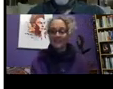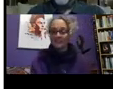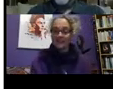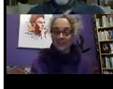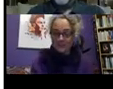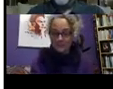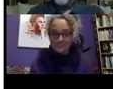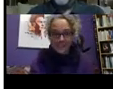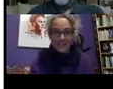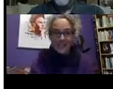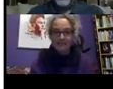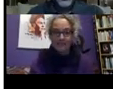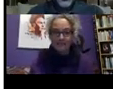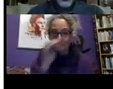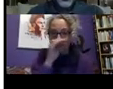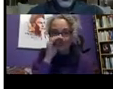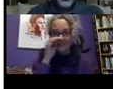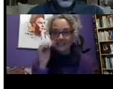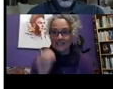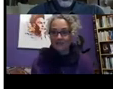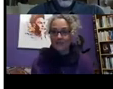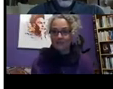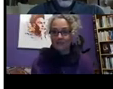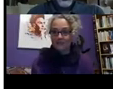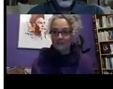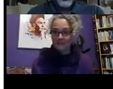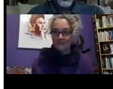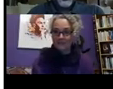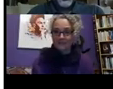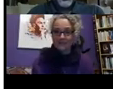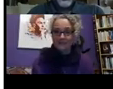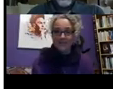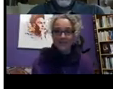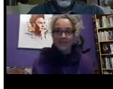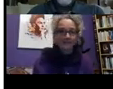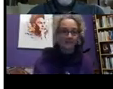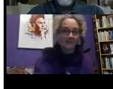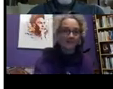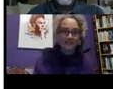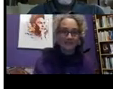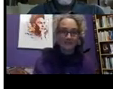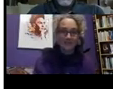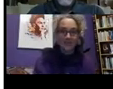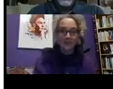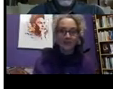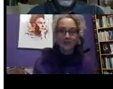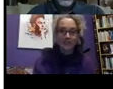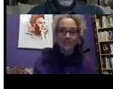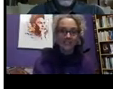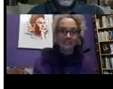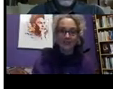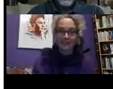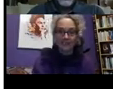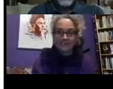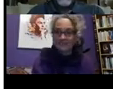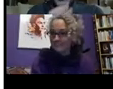Thank you. Thank just to say I have a few resources that I might drop into the chat if anybody wants to follow up on